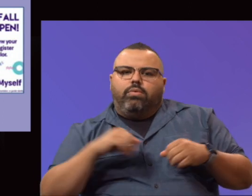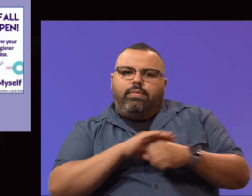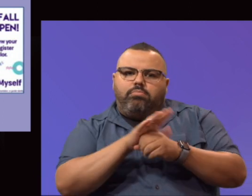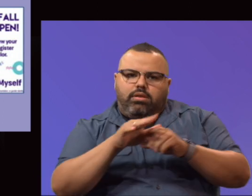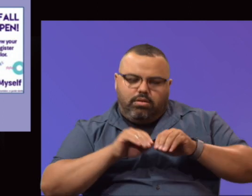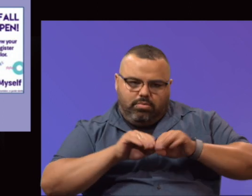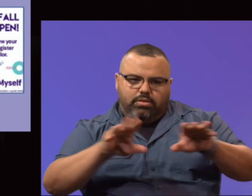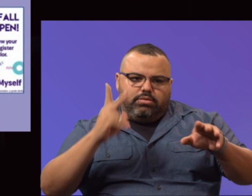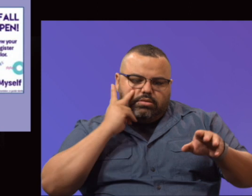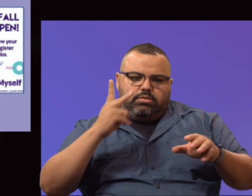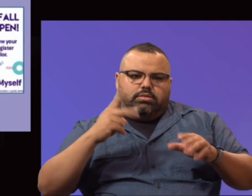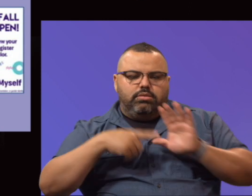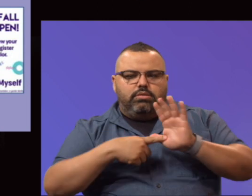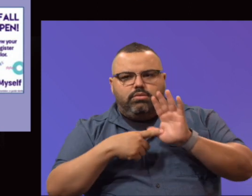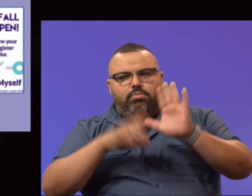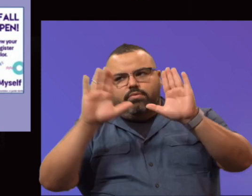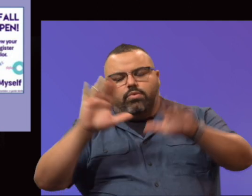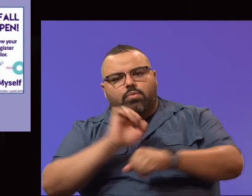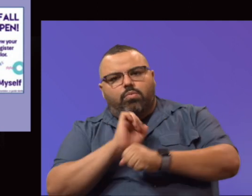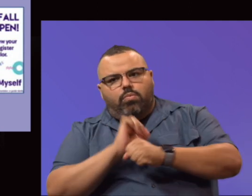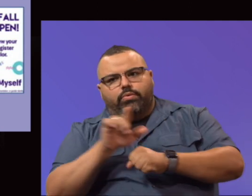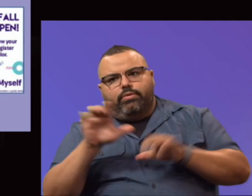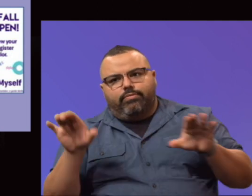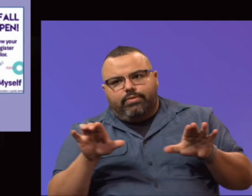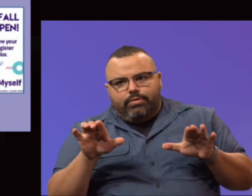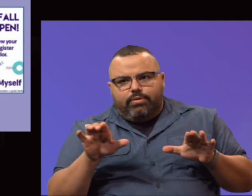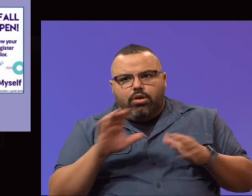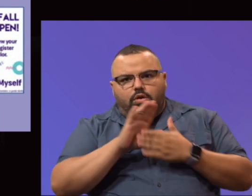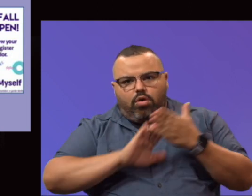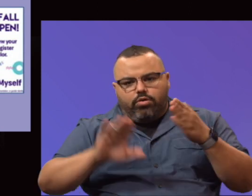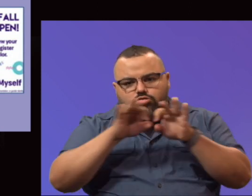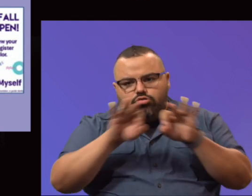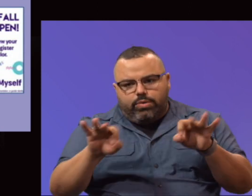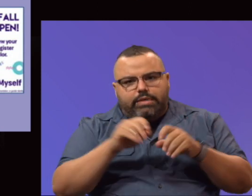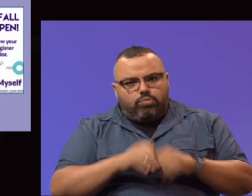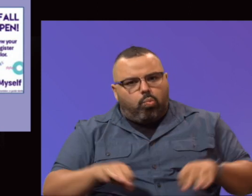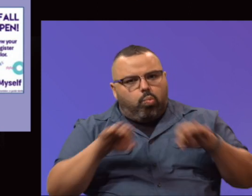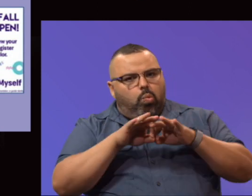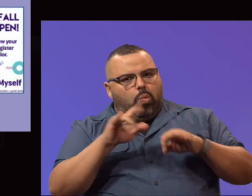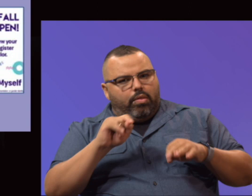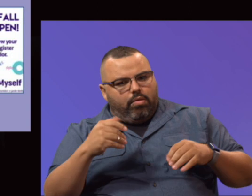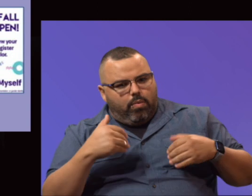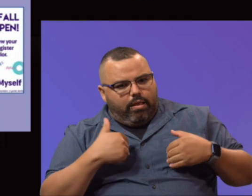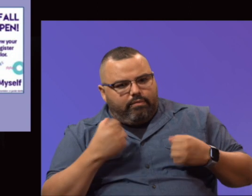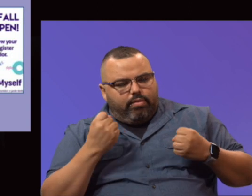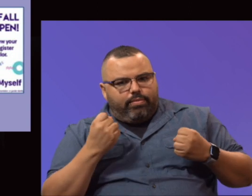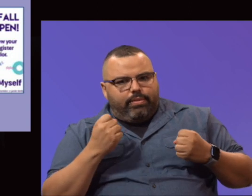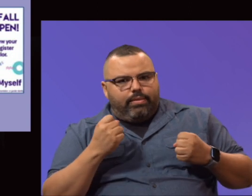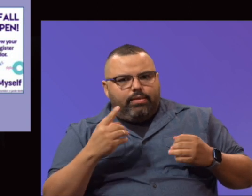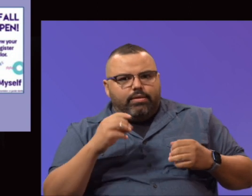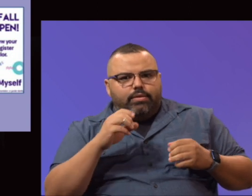is worth it. You also have the social distancing. We had the mask mandate when that was applicable,